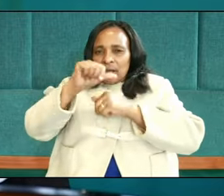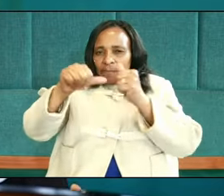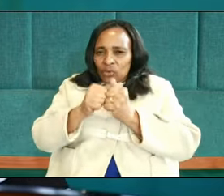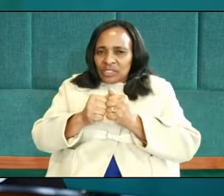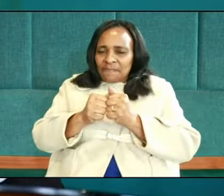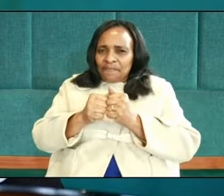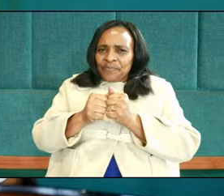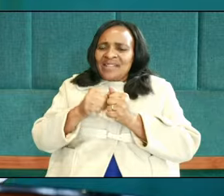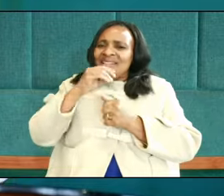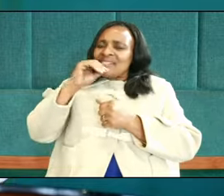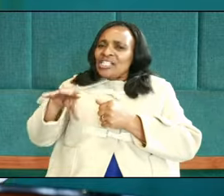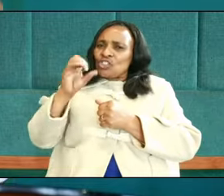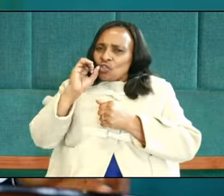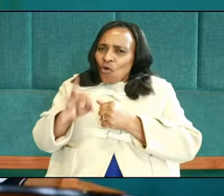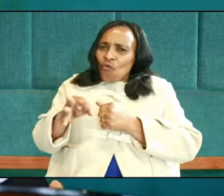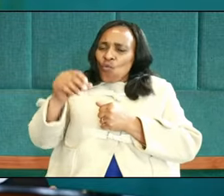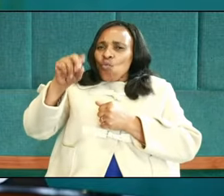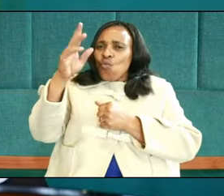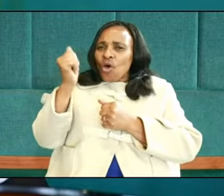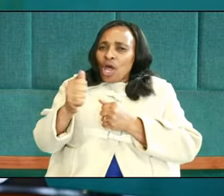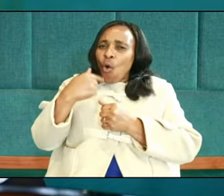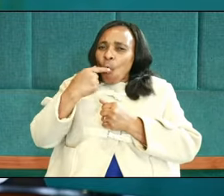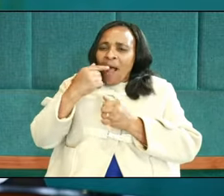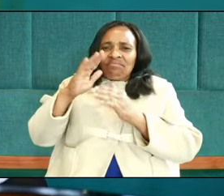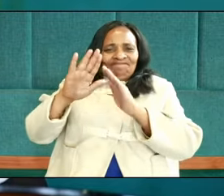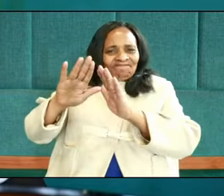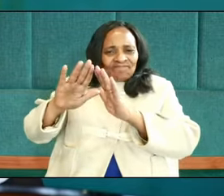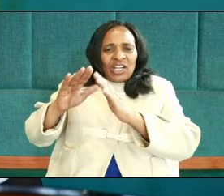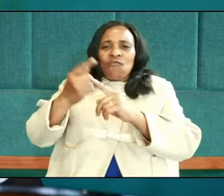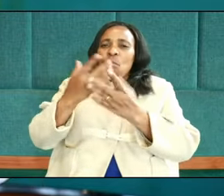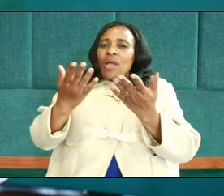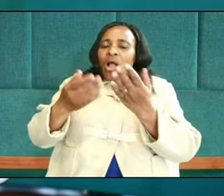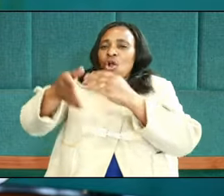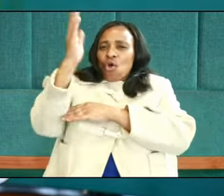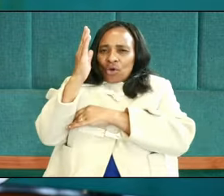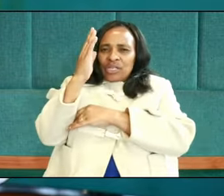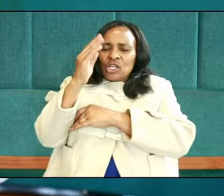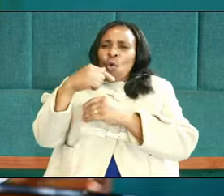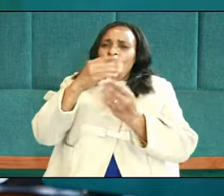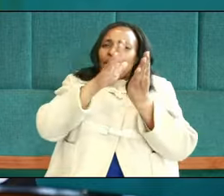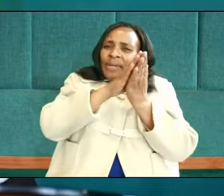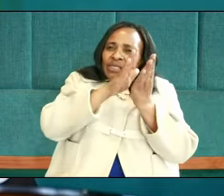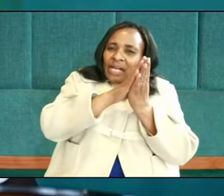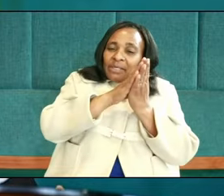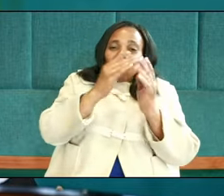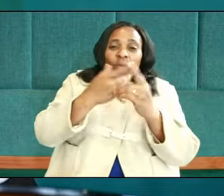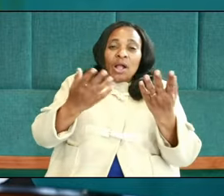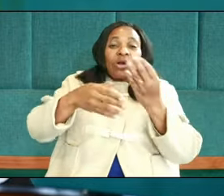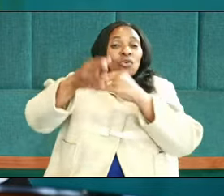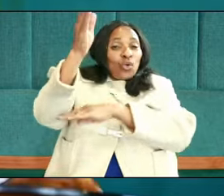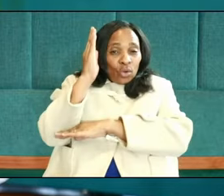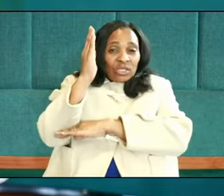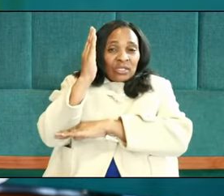sons of Korah who were spared by God. The sons of Korah who were preserved by God. The